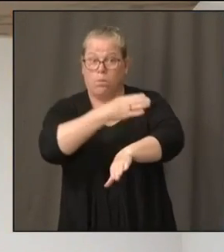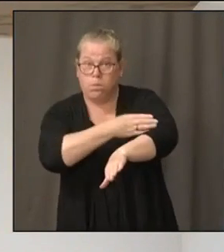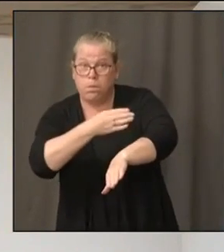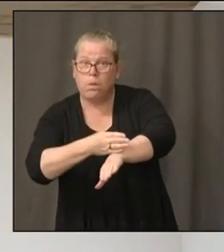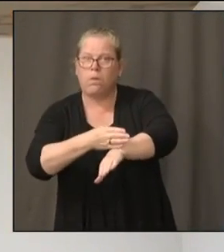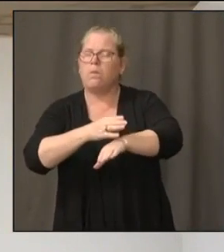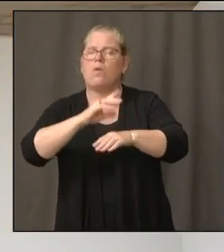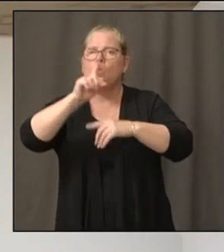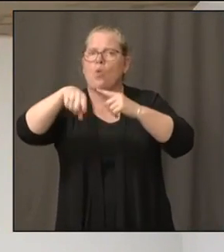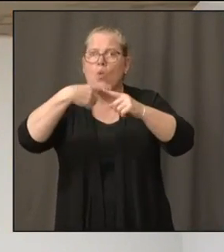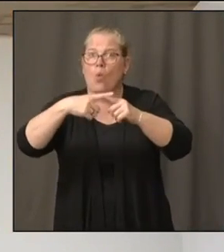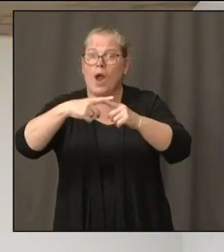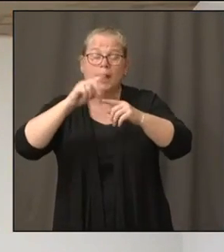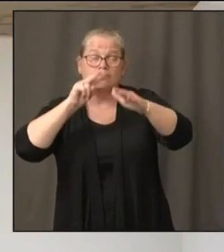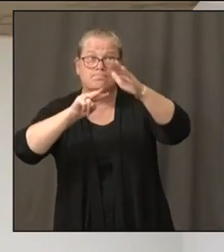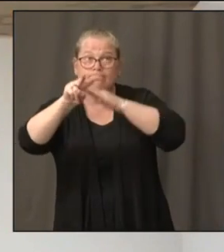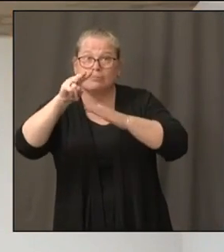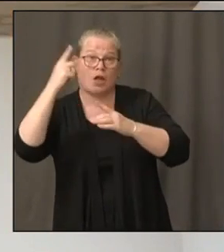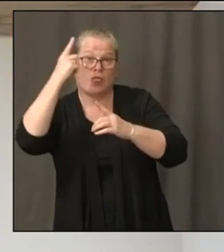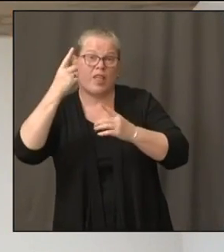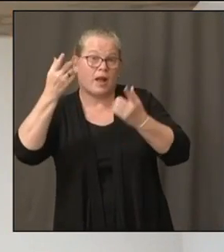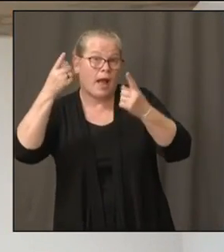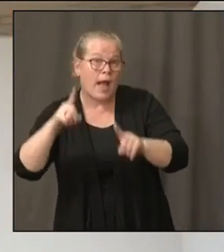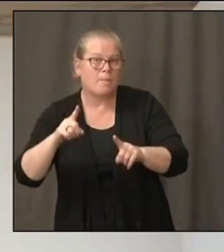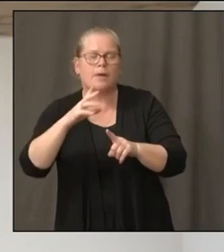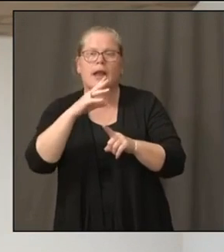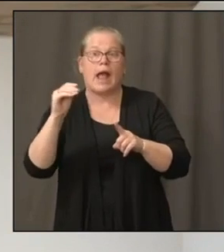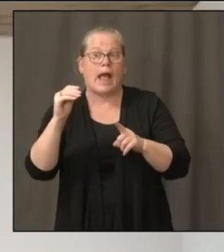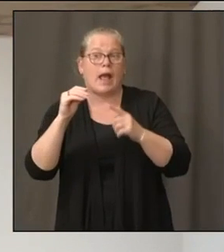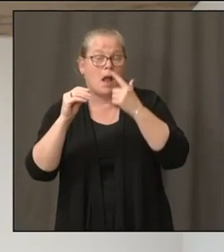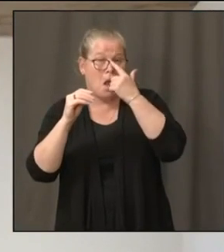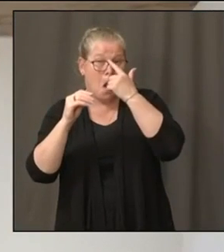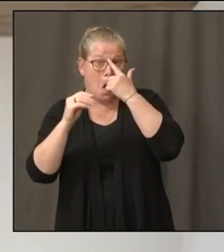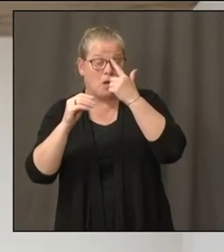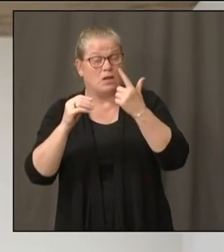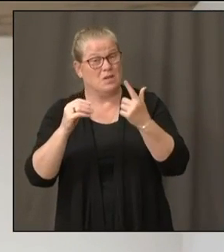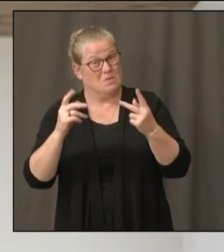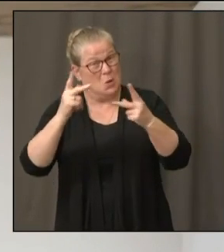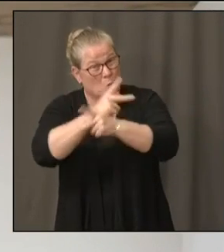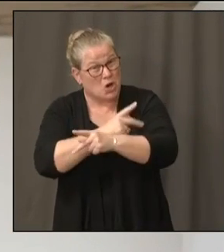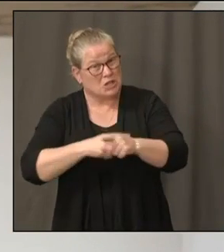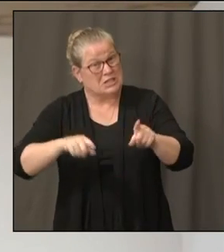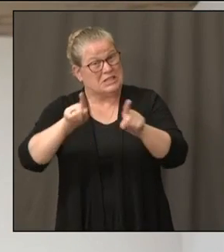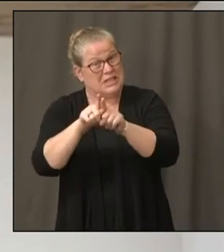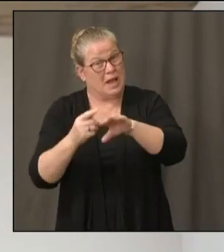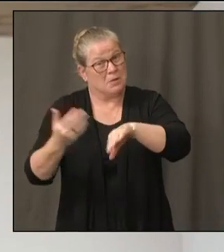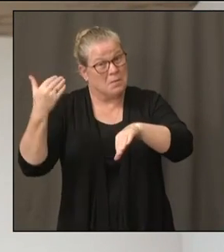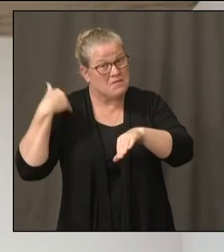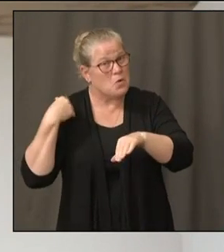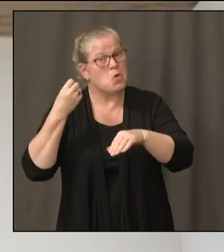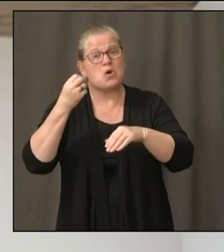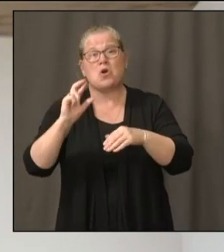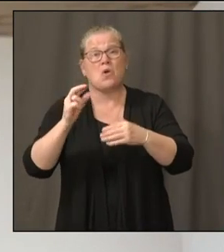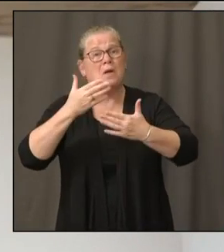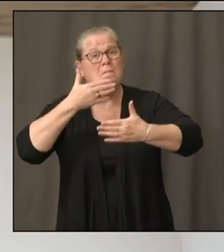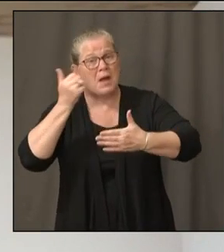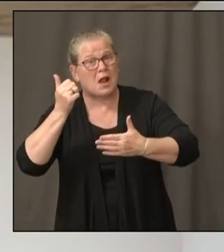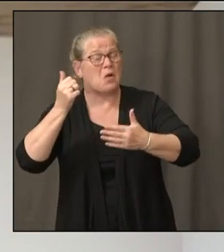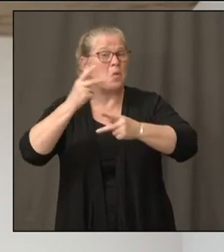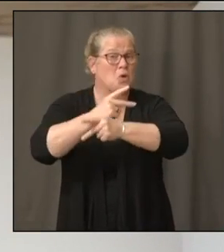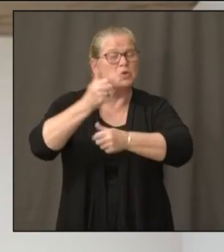Well, what's been happening recently, there's lots of discussion going on about whether or not it's even